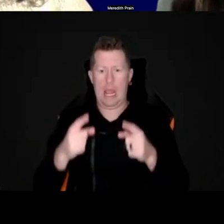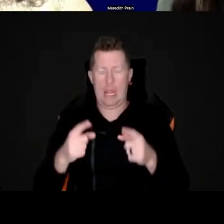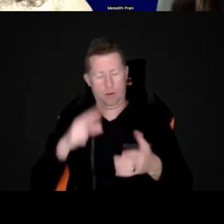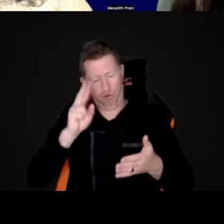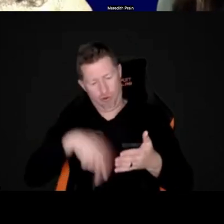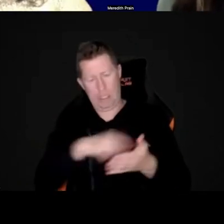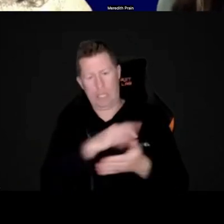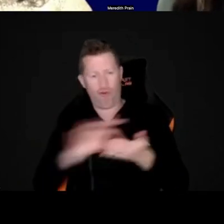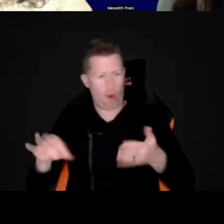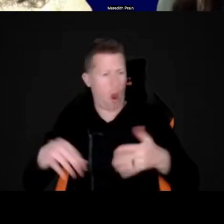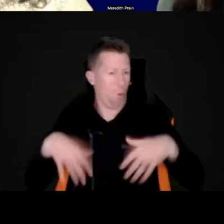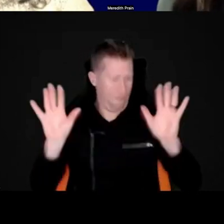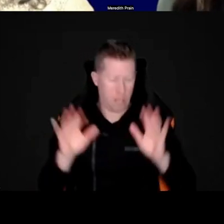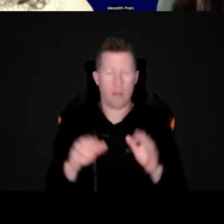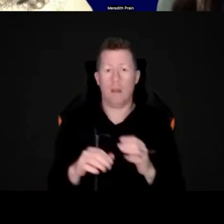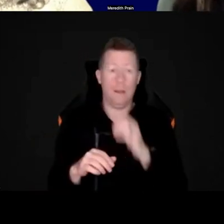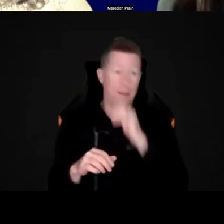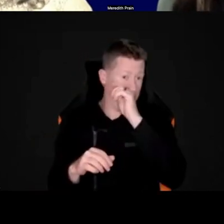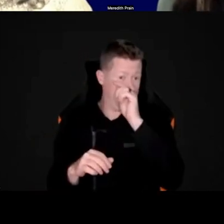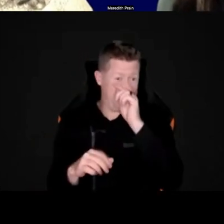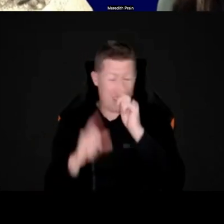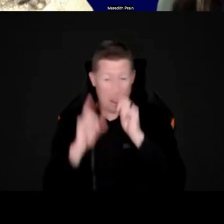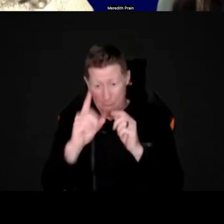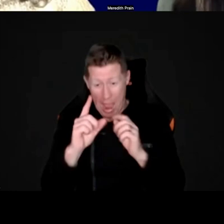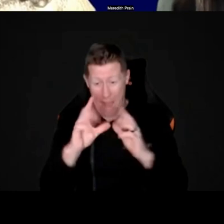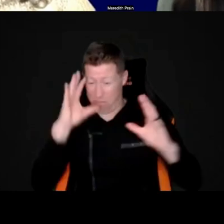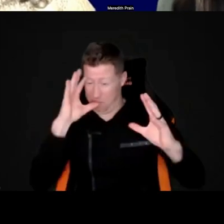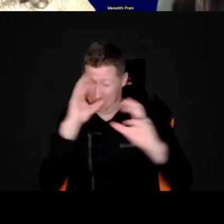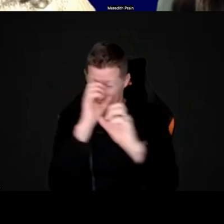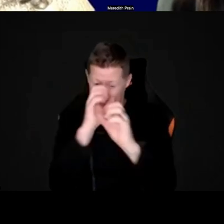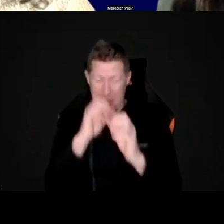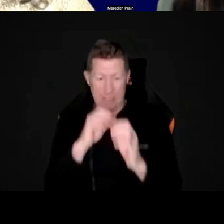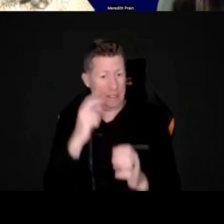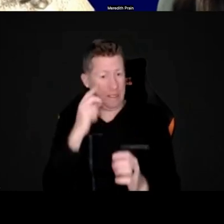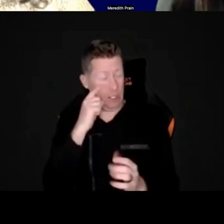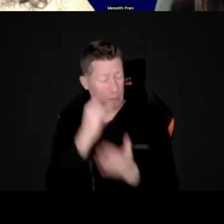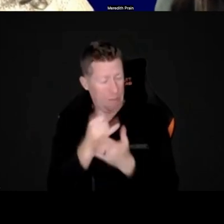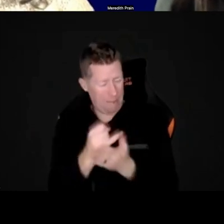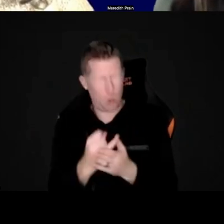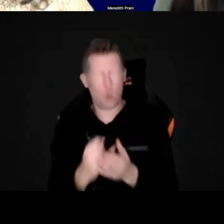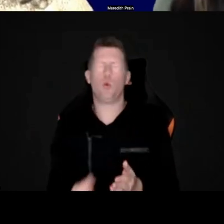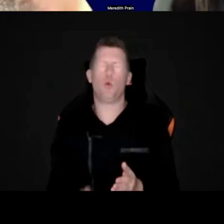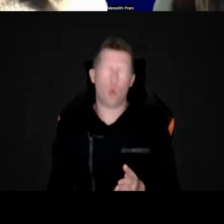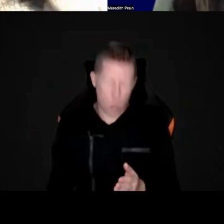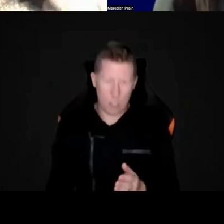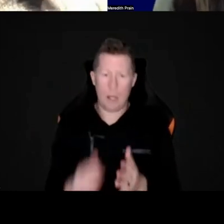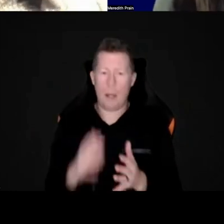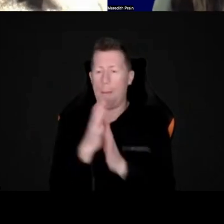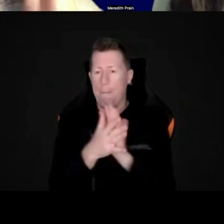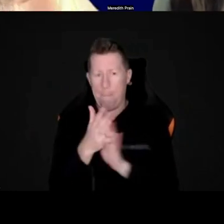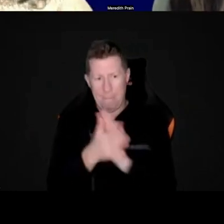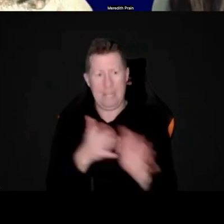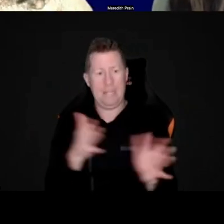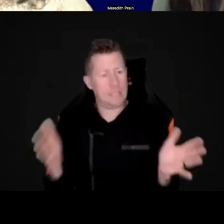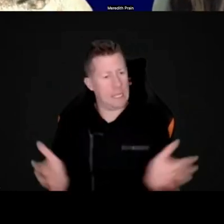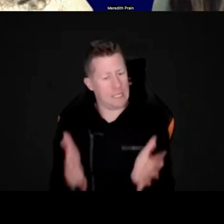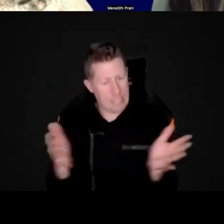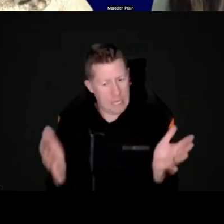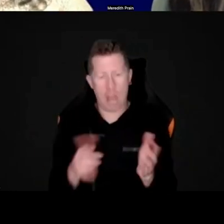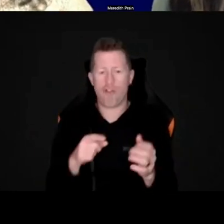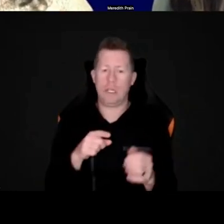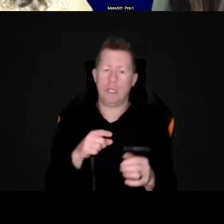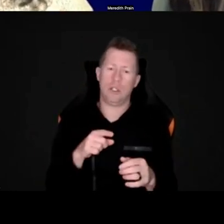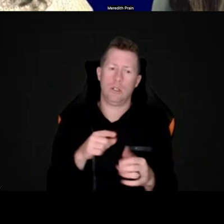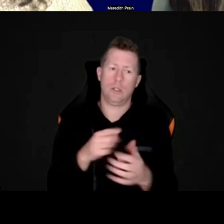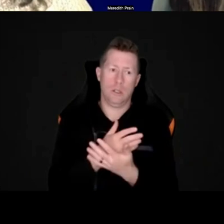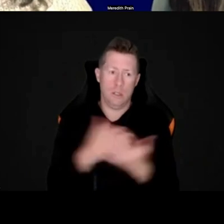and she had quite significant vision impairment. And so she, it really encouraged against, you know, um, a